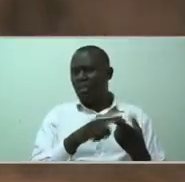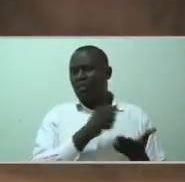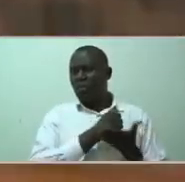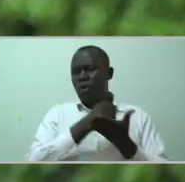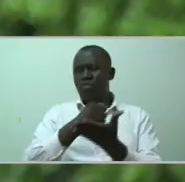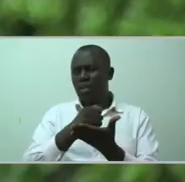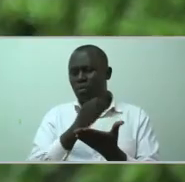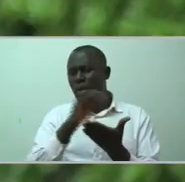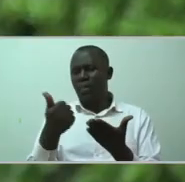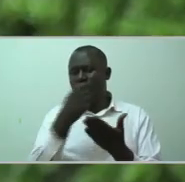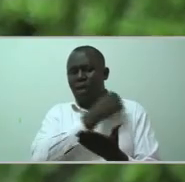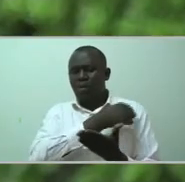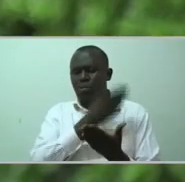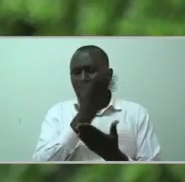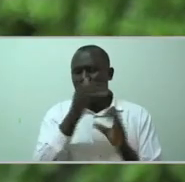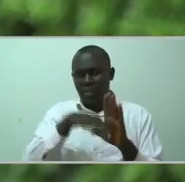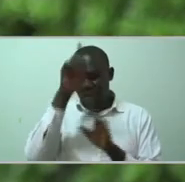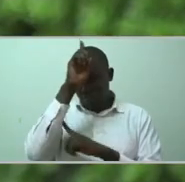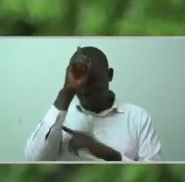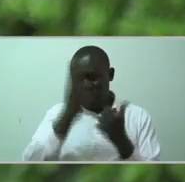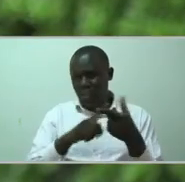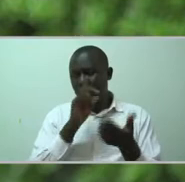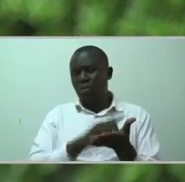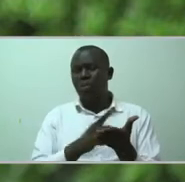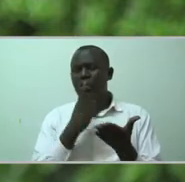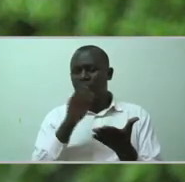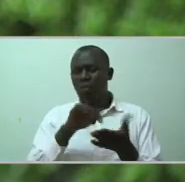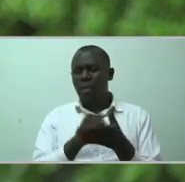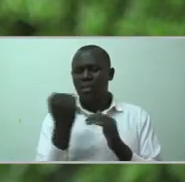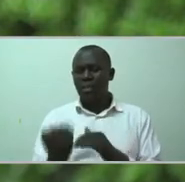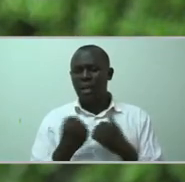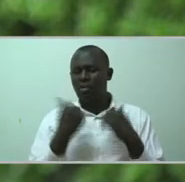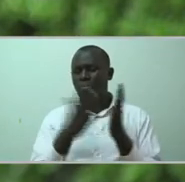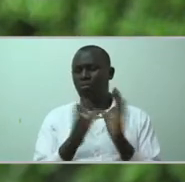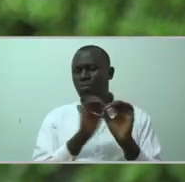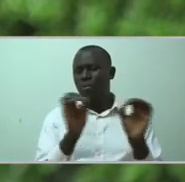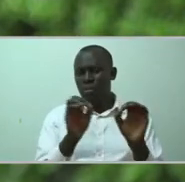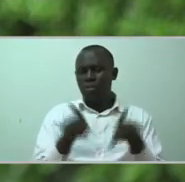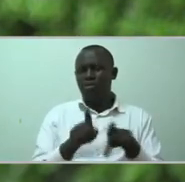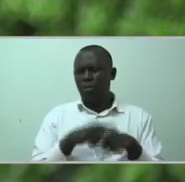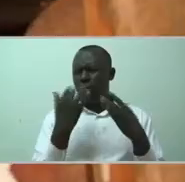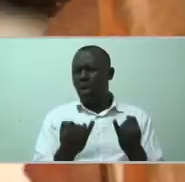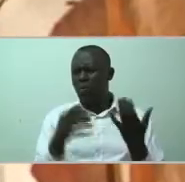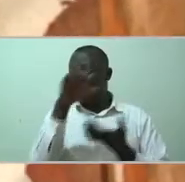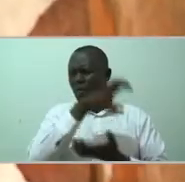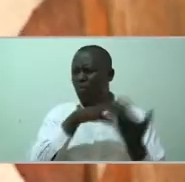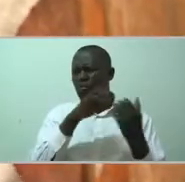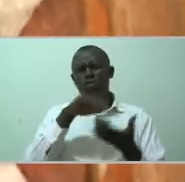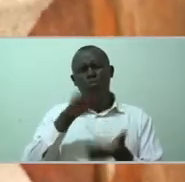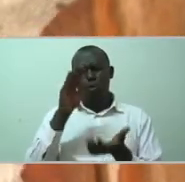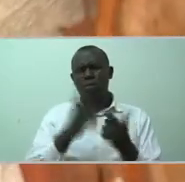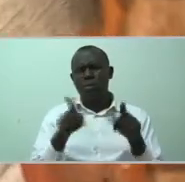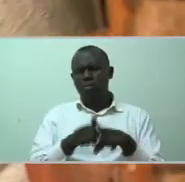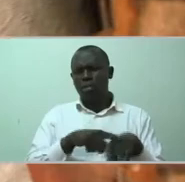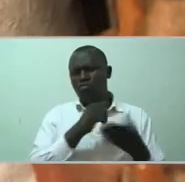hospital in our village, the doctor said the child has no problem. And we were confused. We were referred